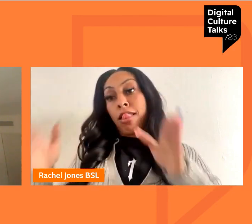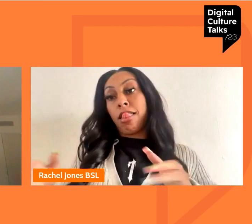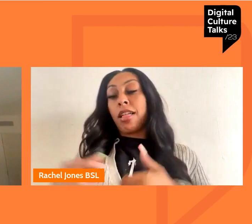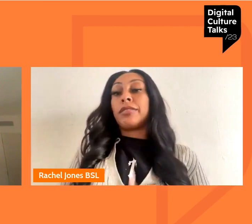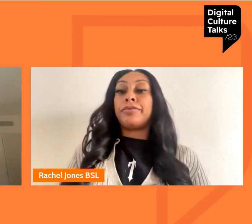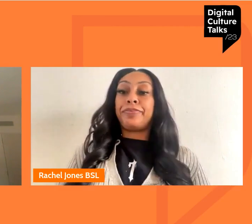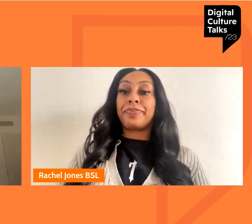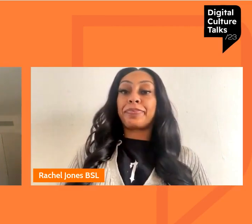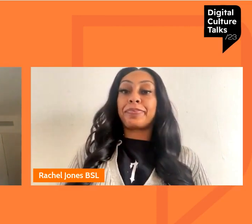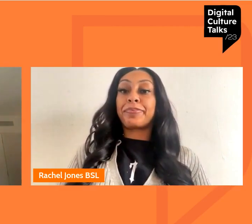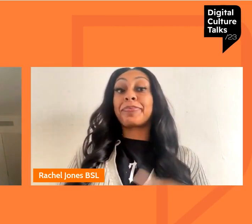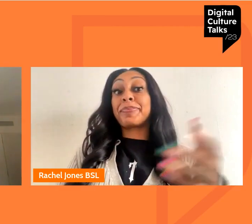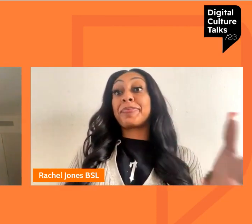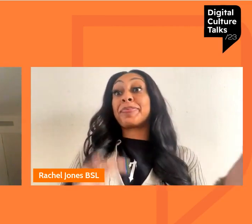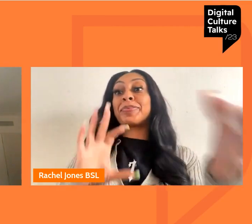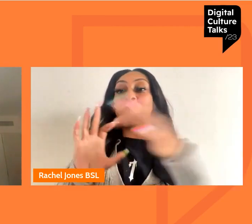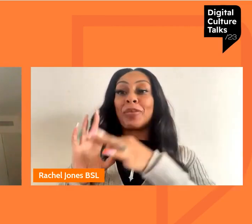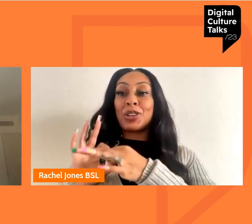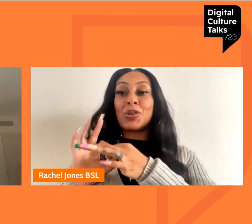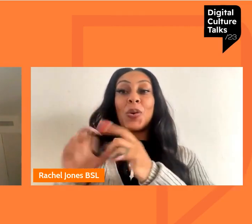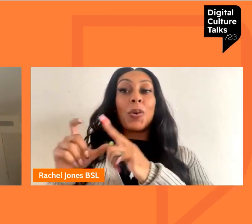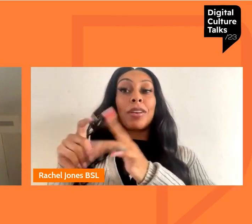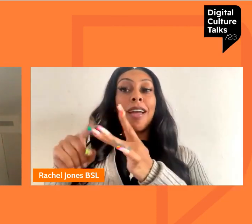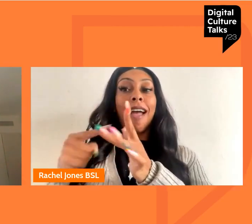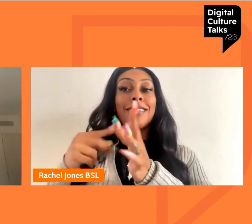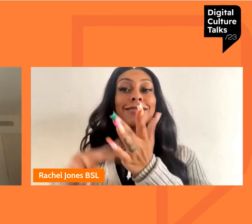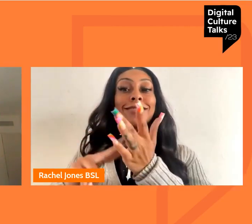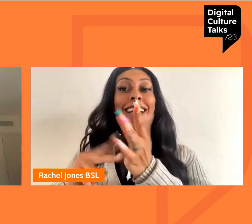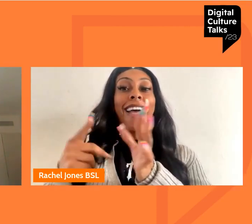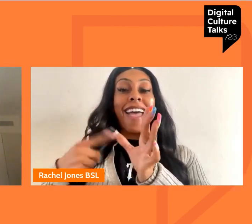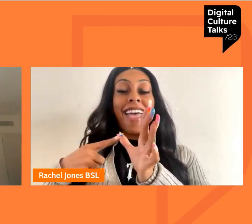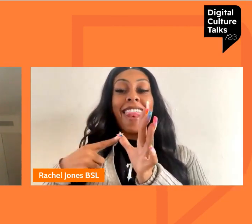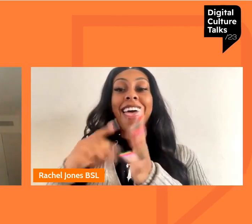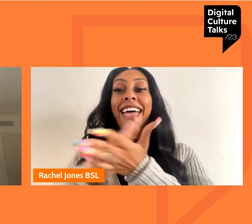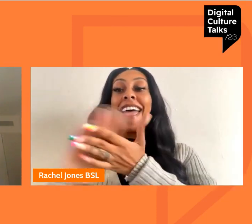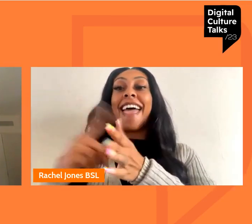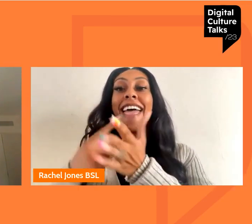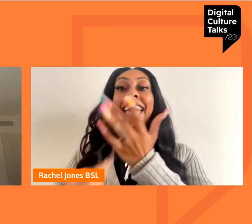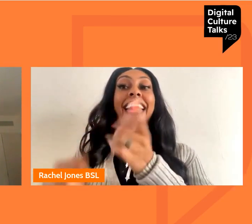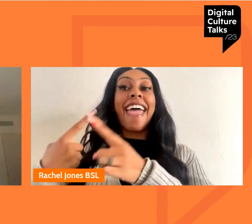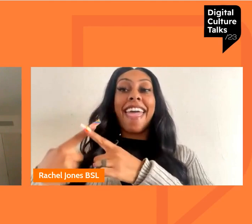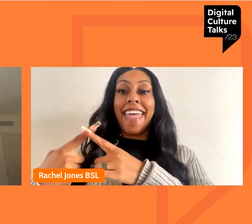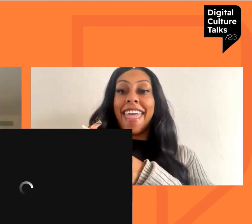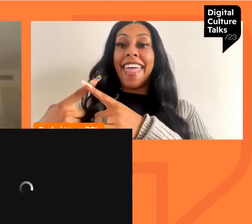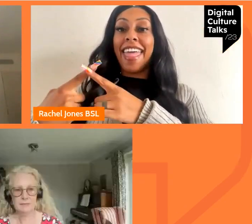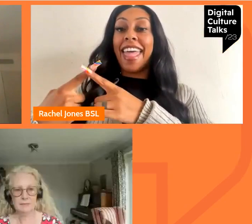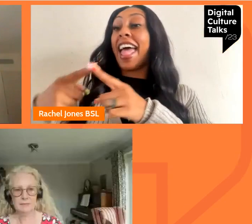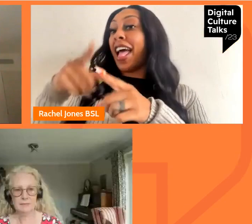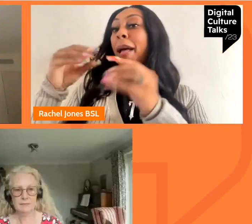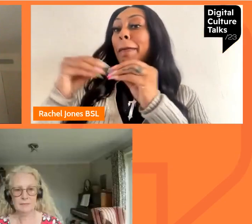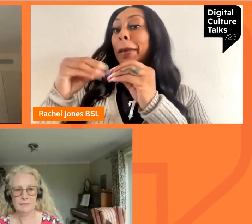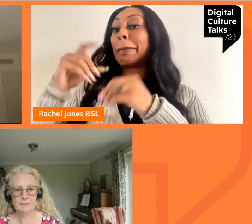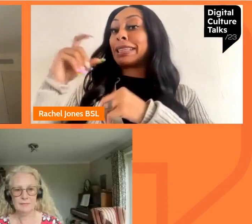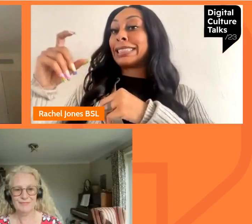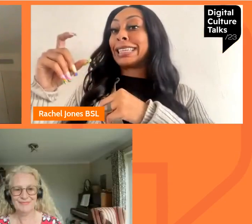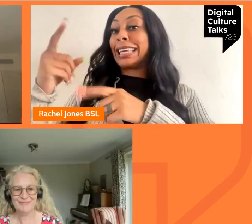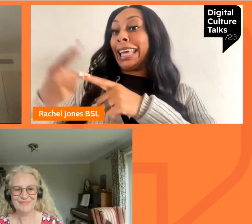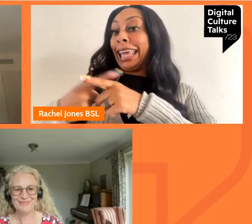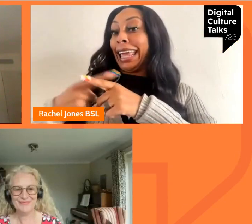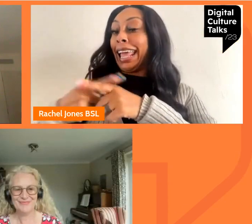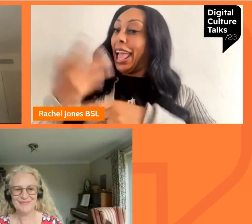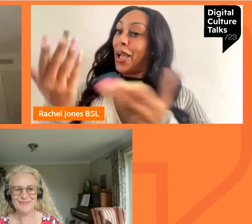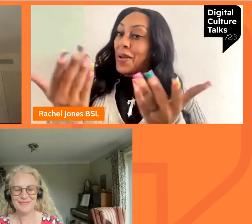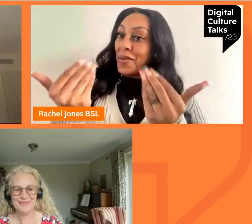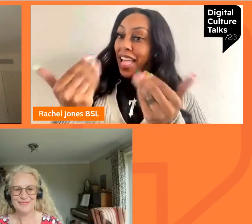by diana hare who is leader a leadership coach and commissioner for bbc england uh welcome diana